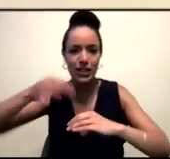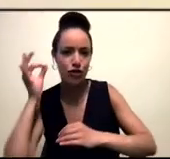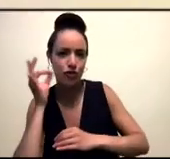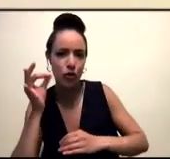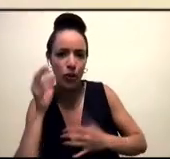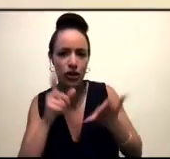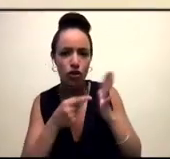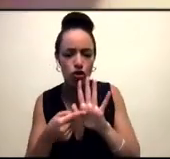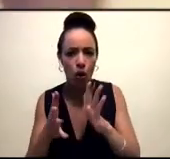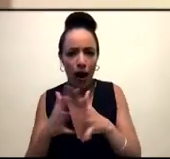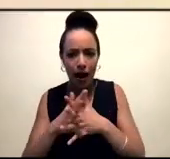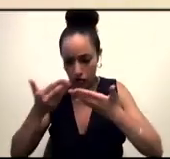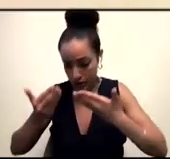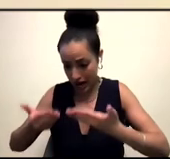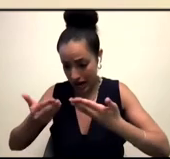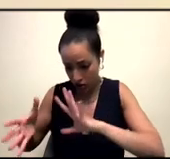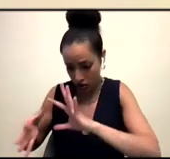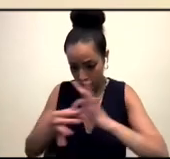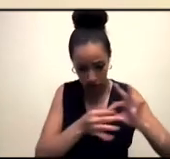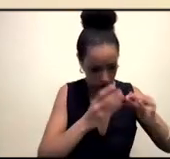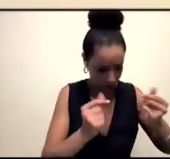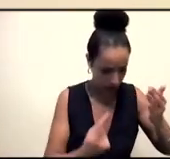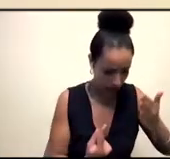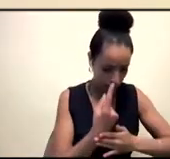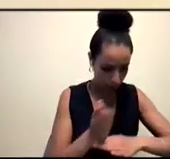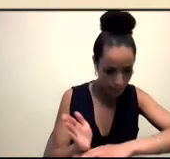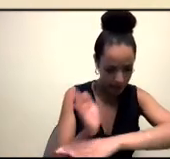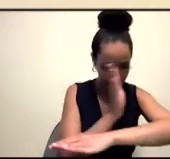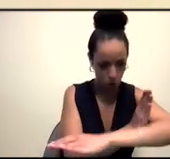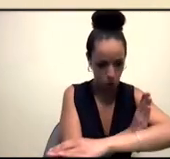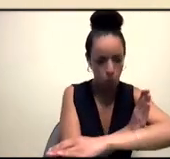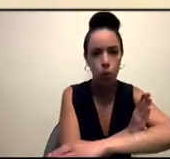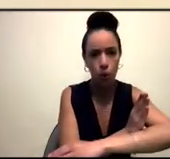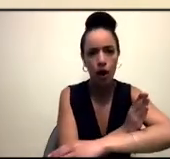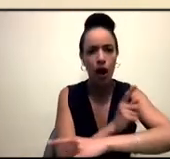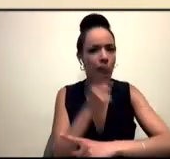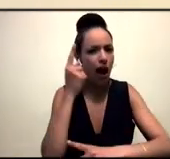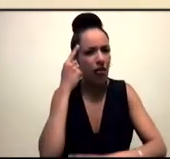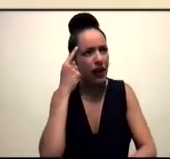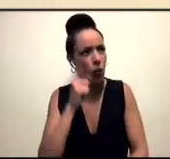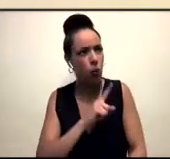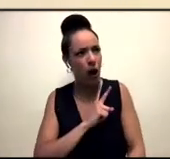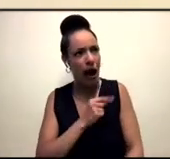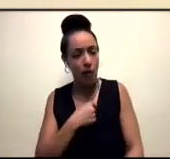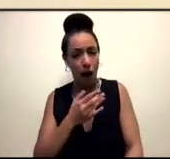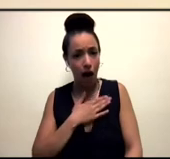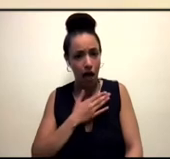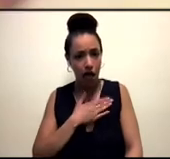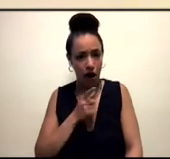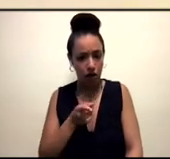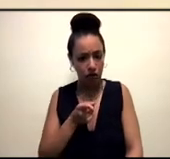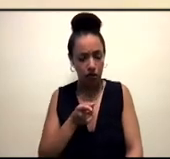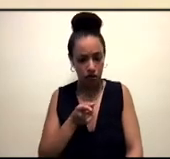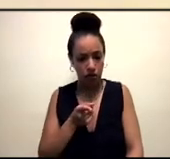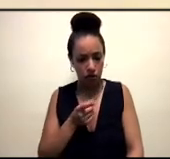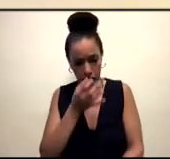to something that happened before. And I think the reason that I do that is because one, I think it's